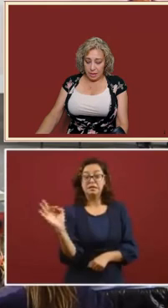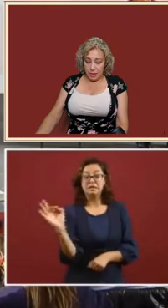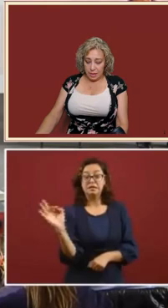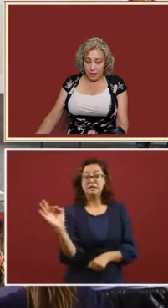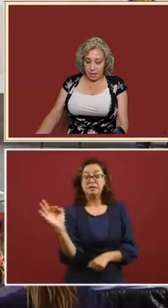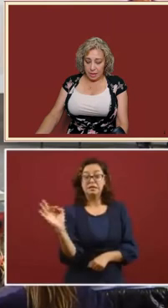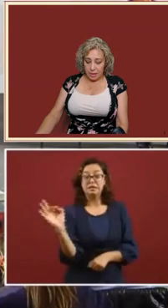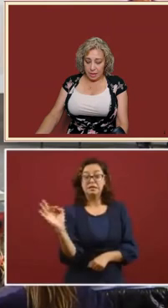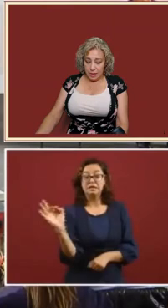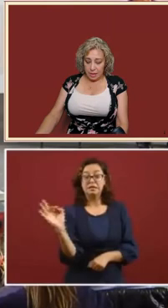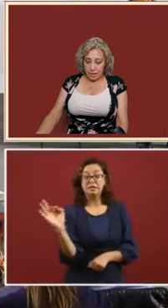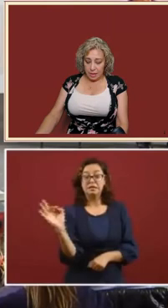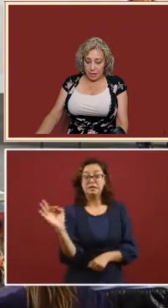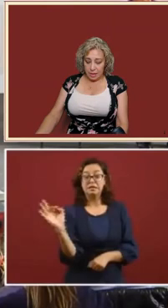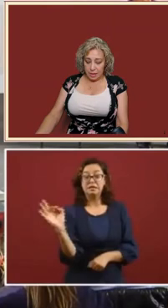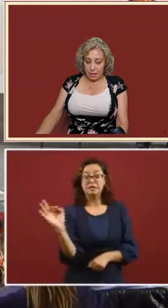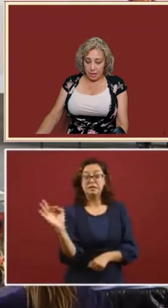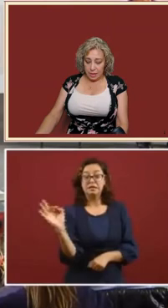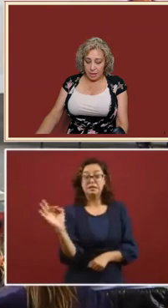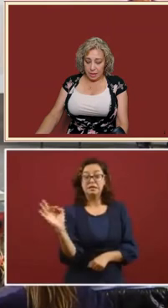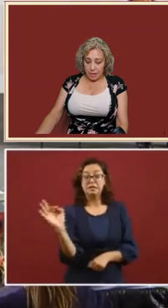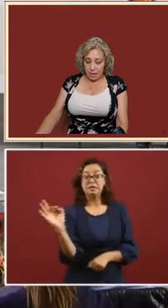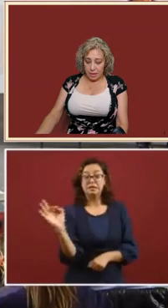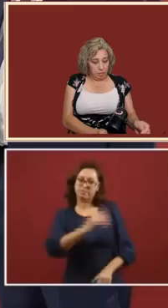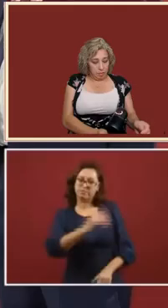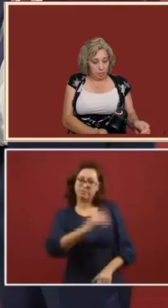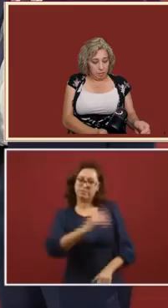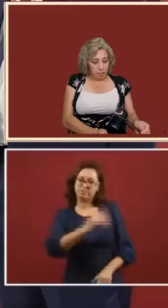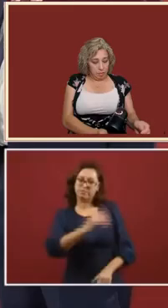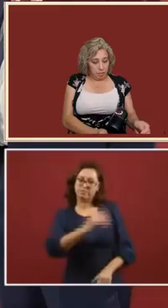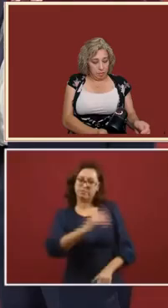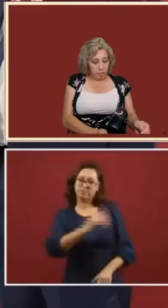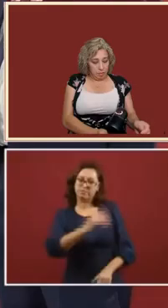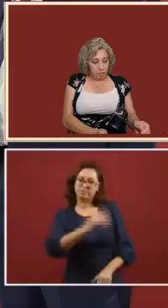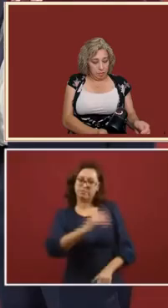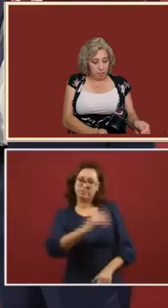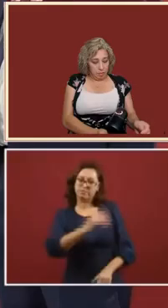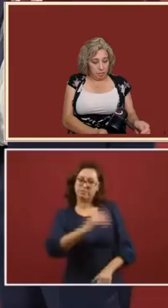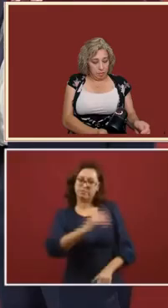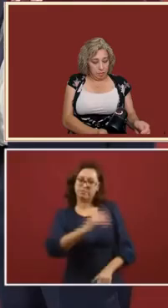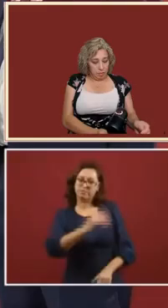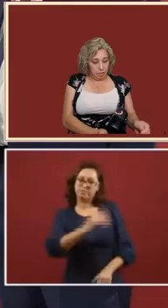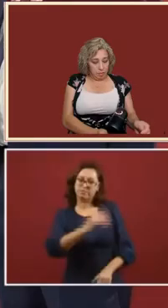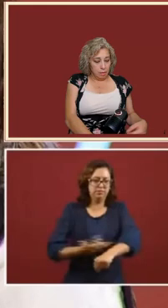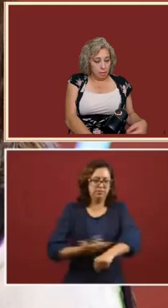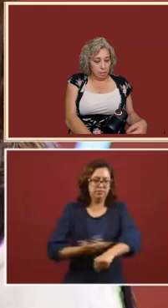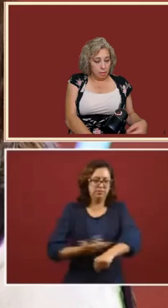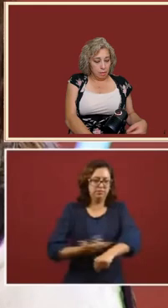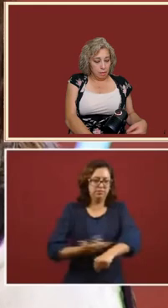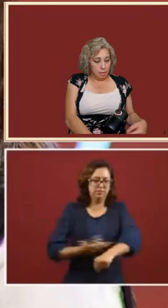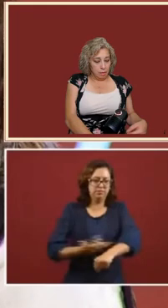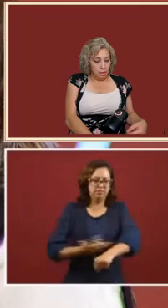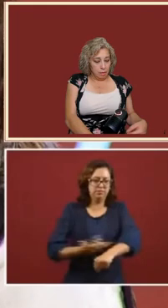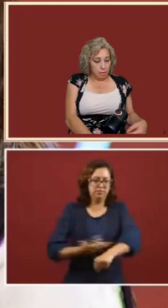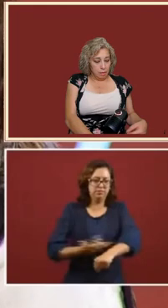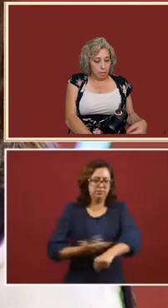they have no funds she